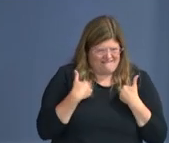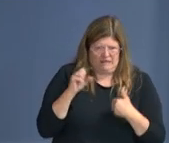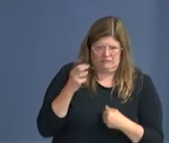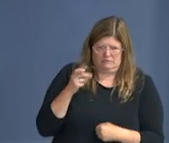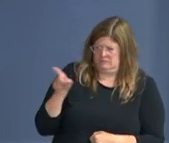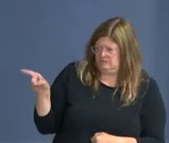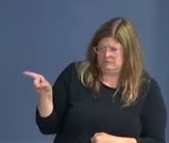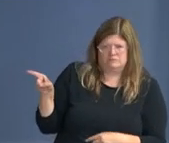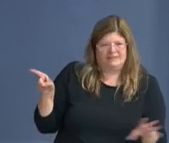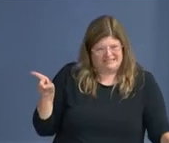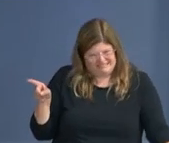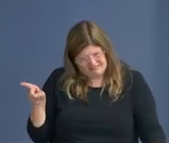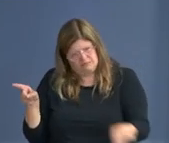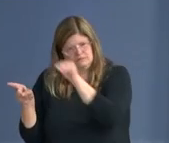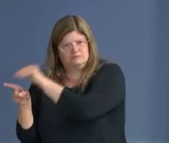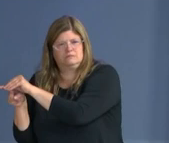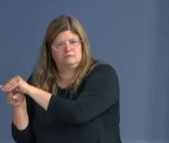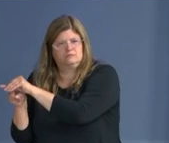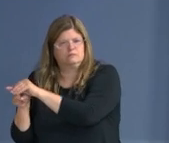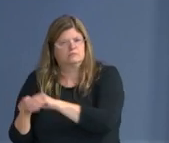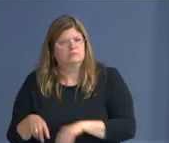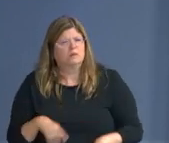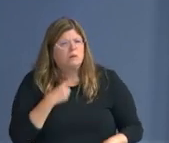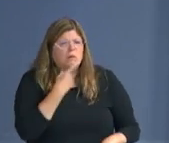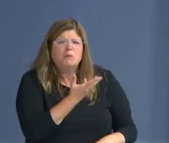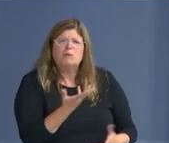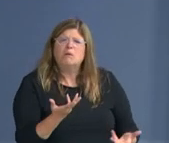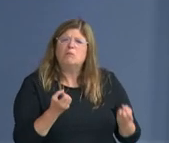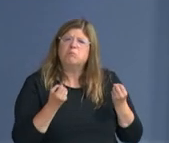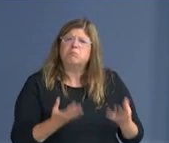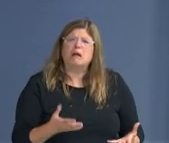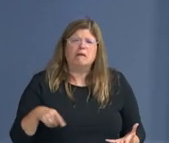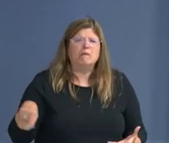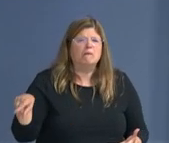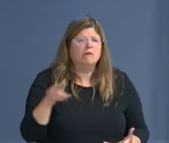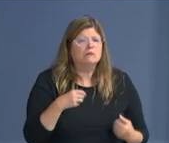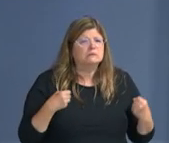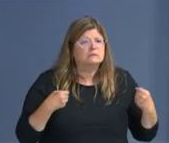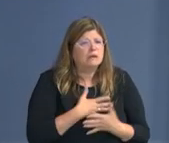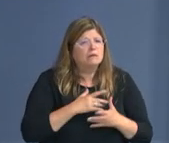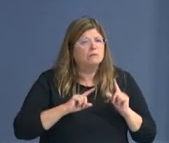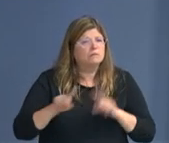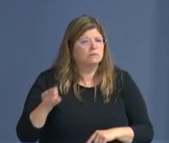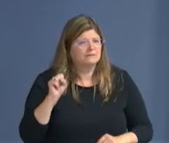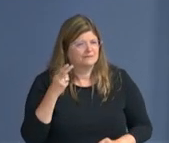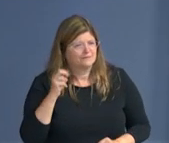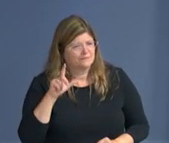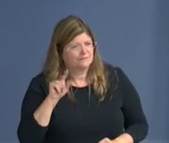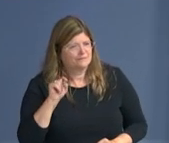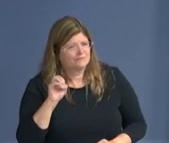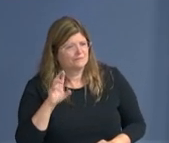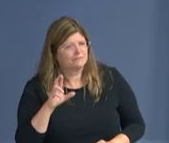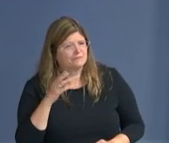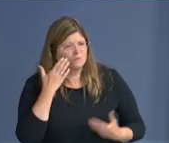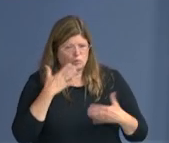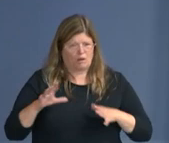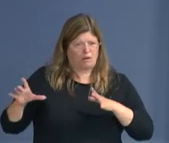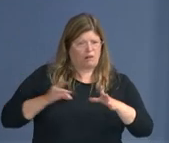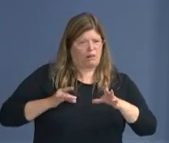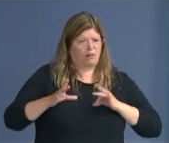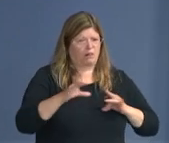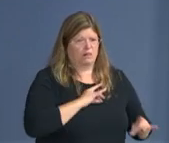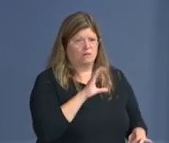A lot of the homeless are afraid to go to the shelters for fear of catching COVID. Uh, they should be afraid on the streets. It's not safe. It's